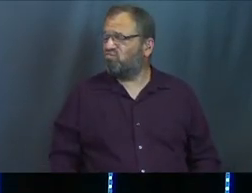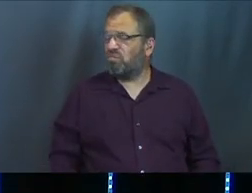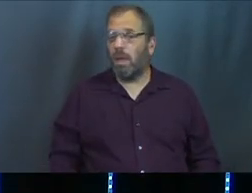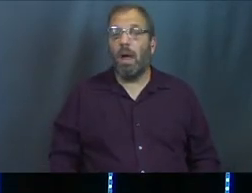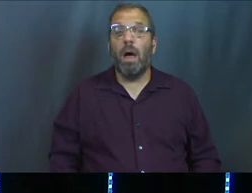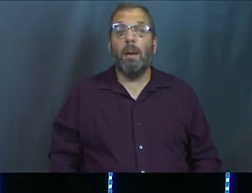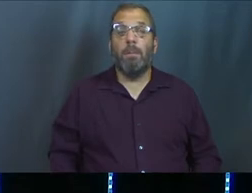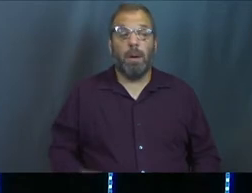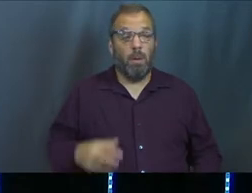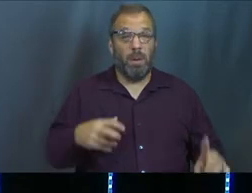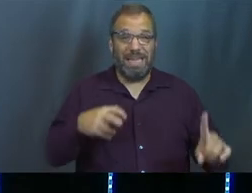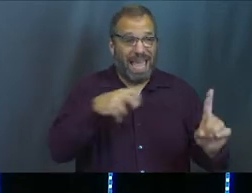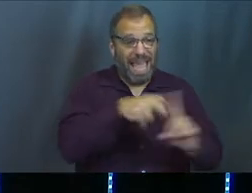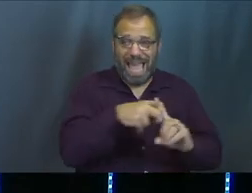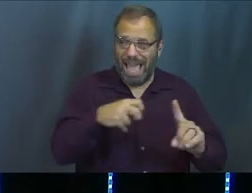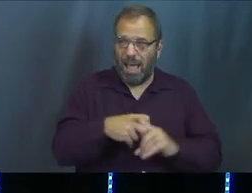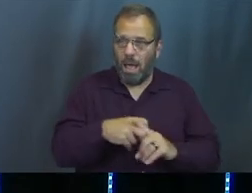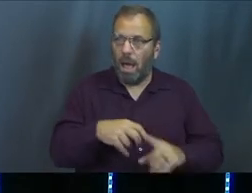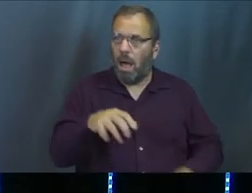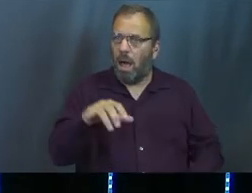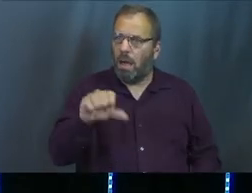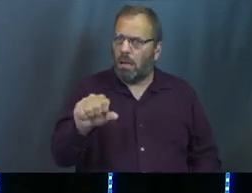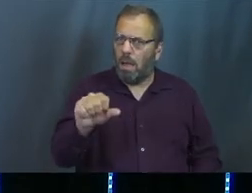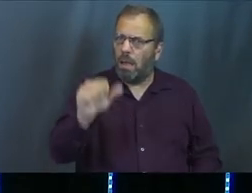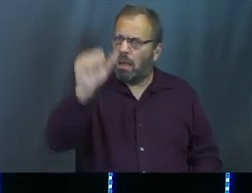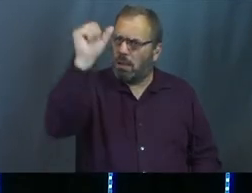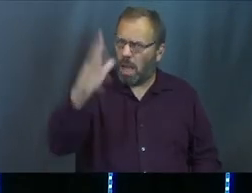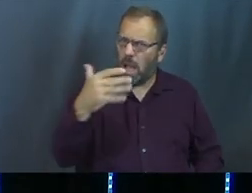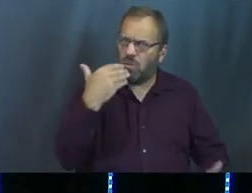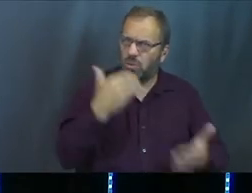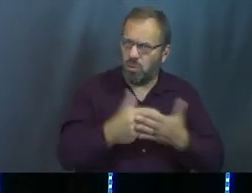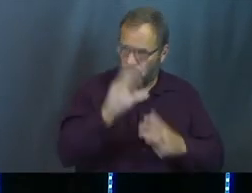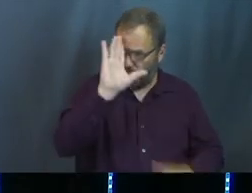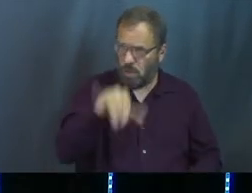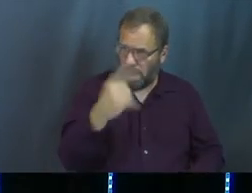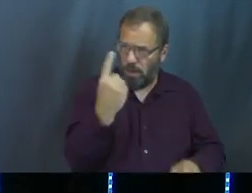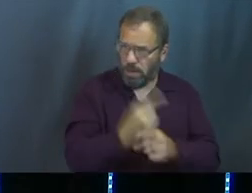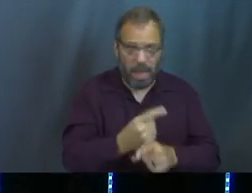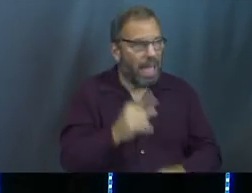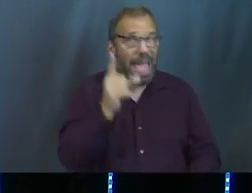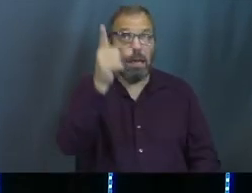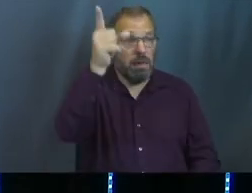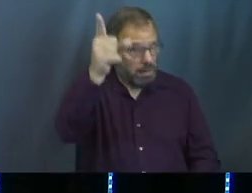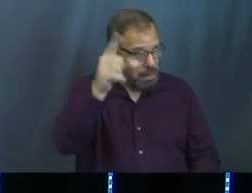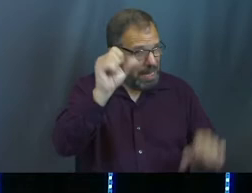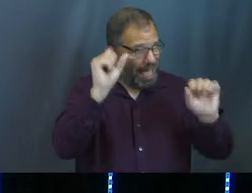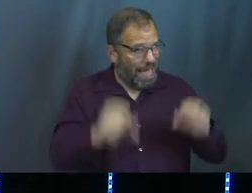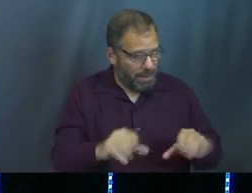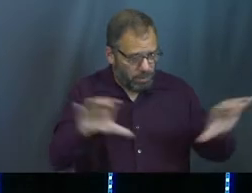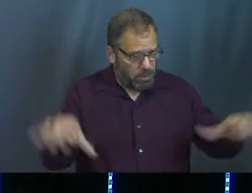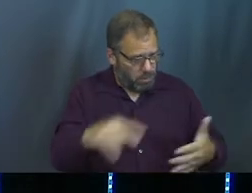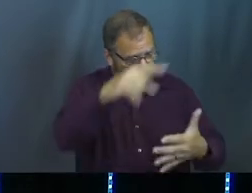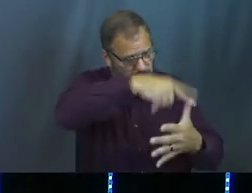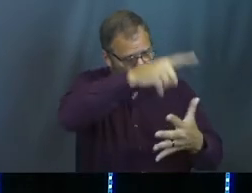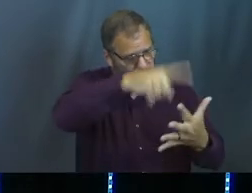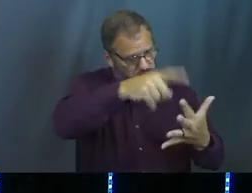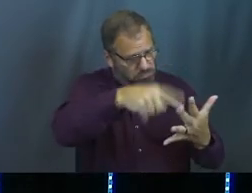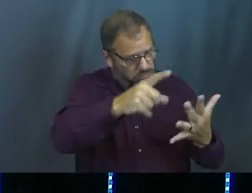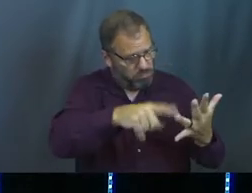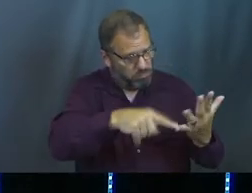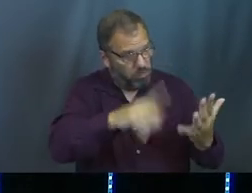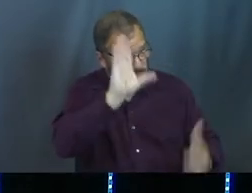But right when they ask for something, he goes, oh, yeah, don't you know that God is good? Don't you know that God is able to do these things?